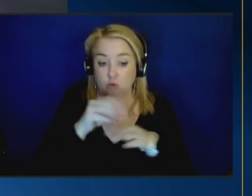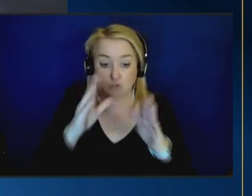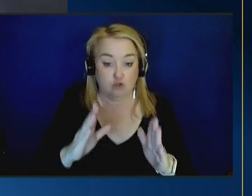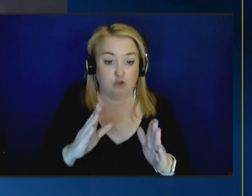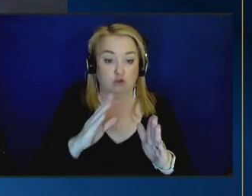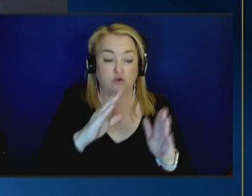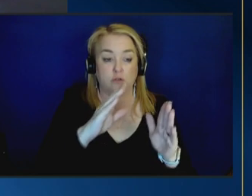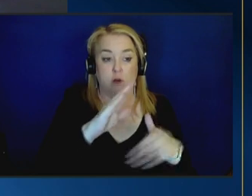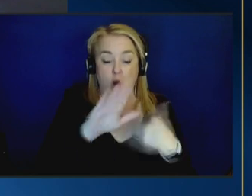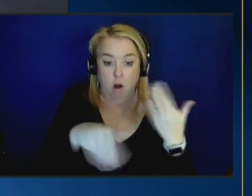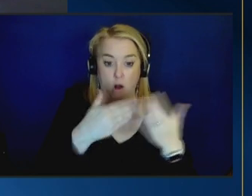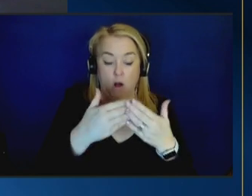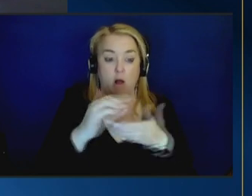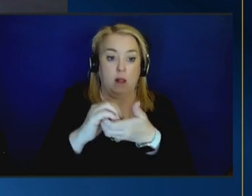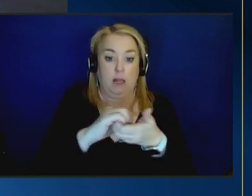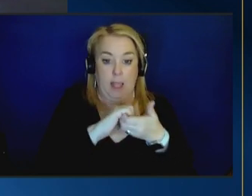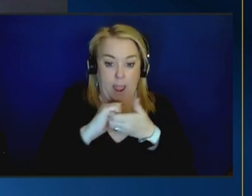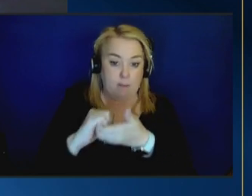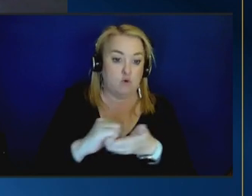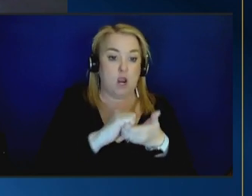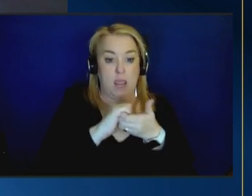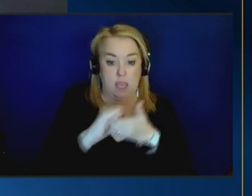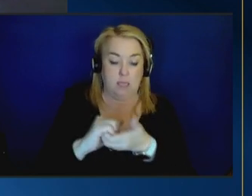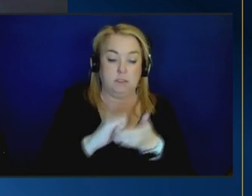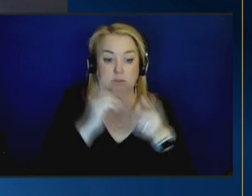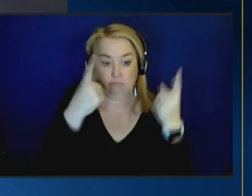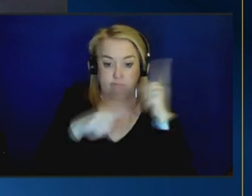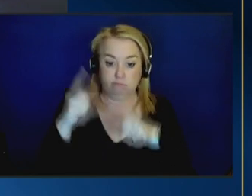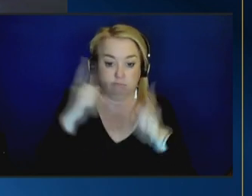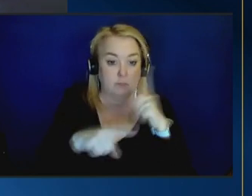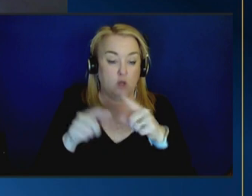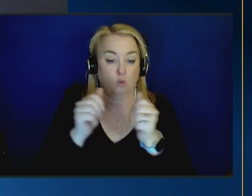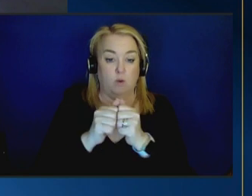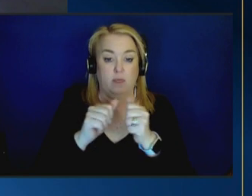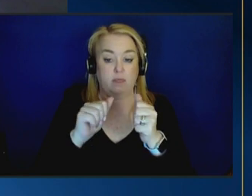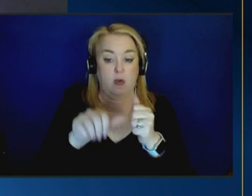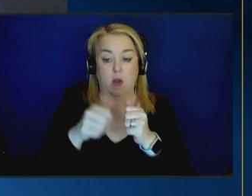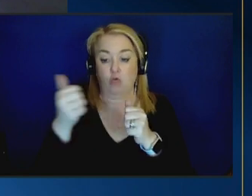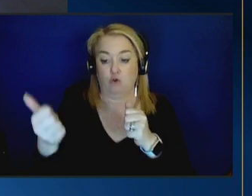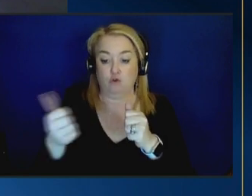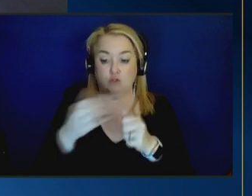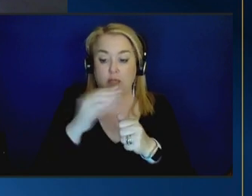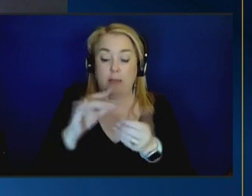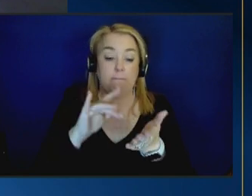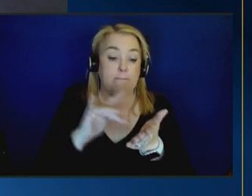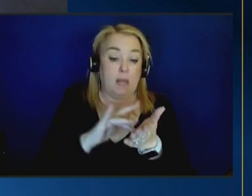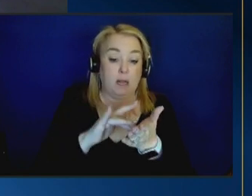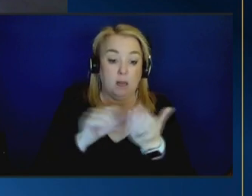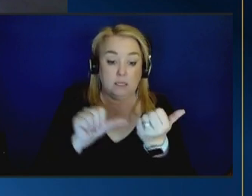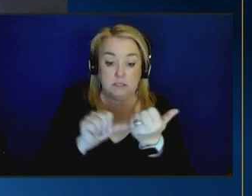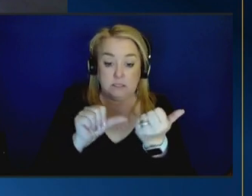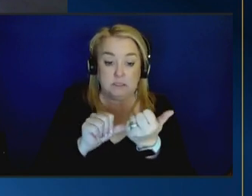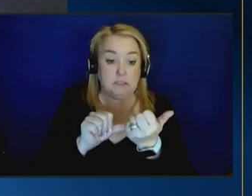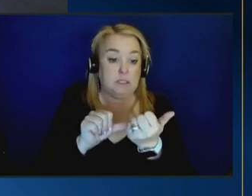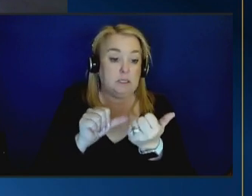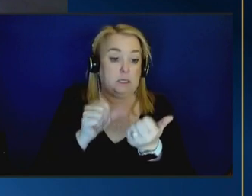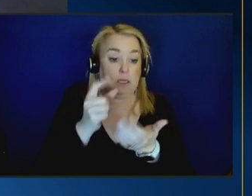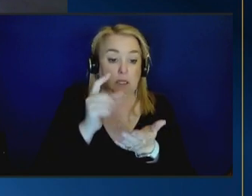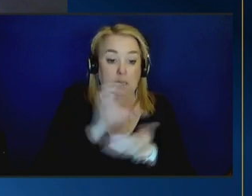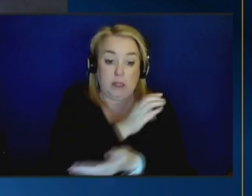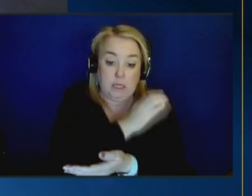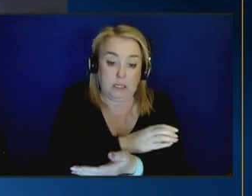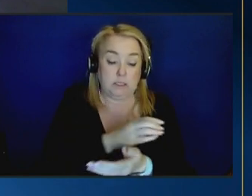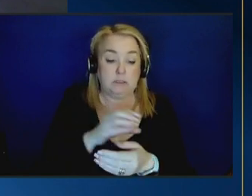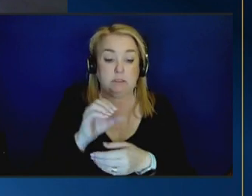collaborate with other programs in our community like medication assisted therapy clinics outpatient